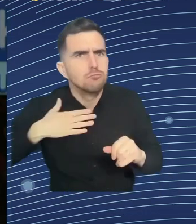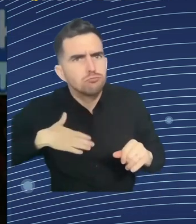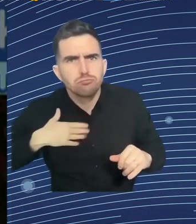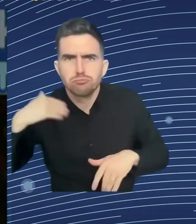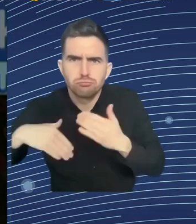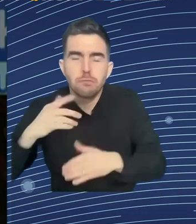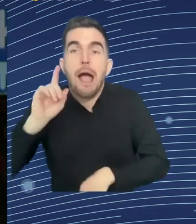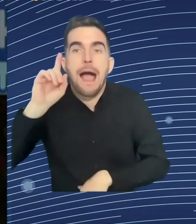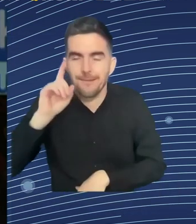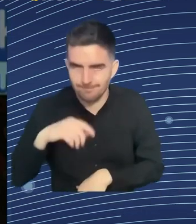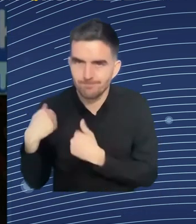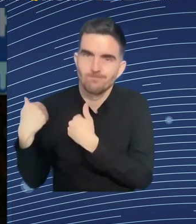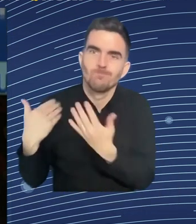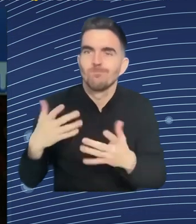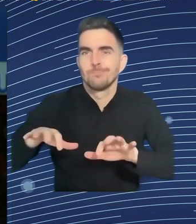But...